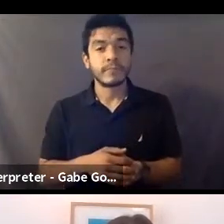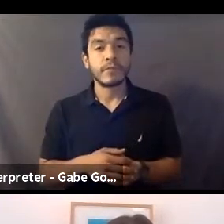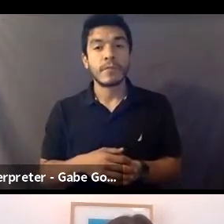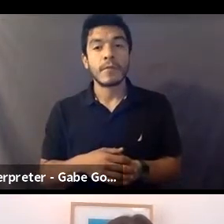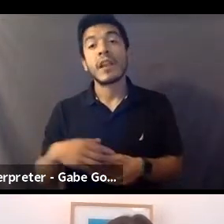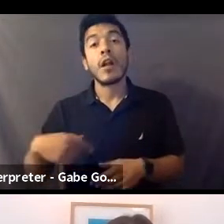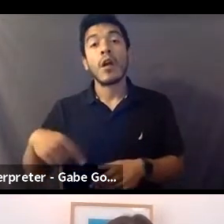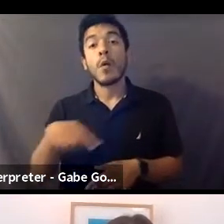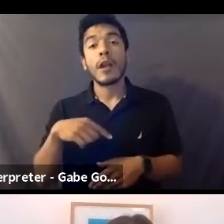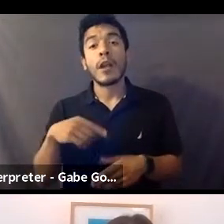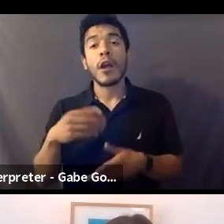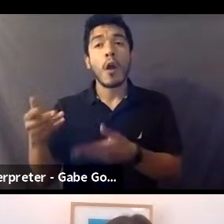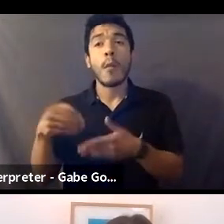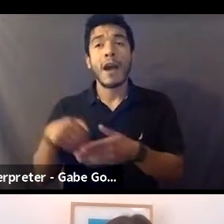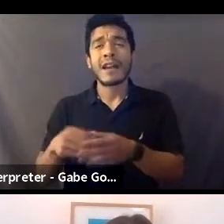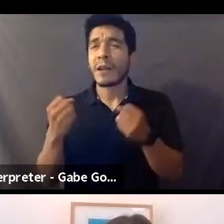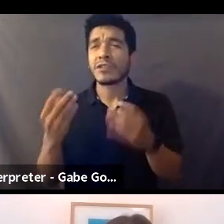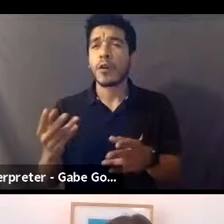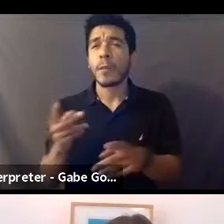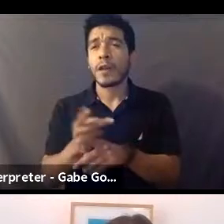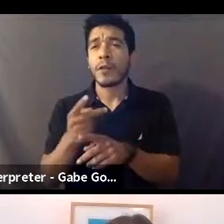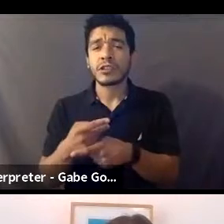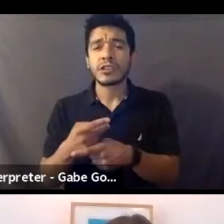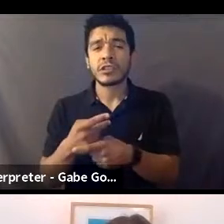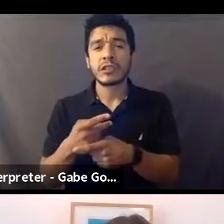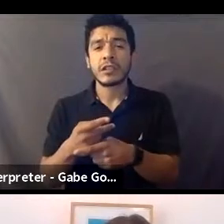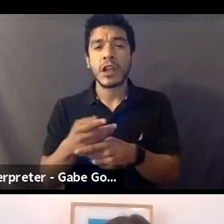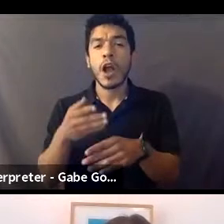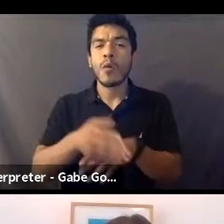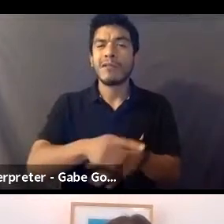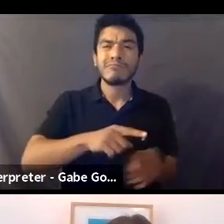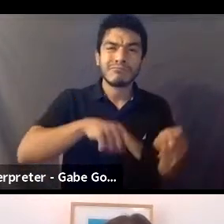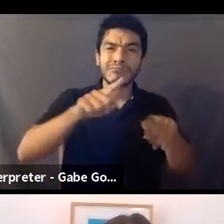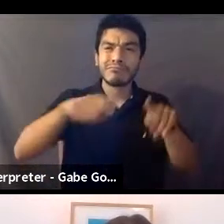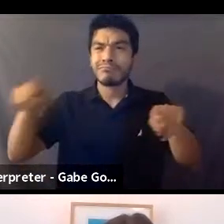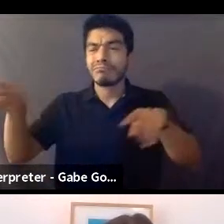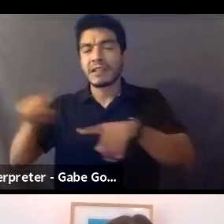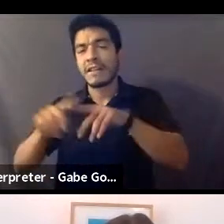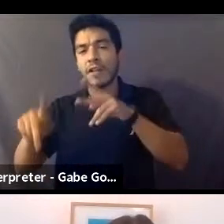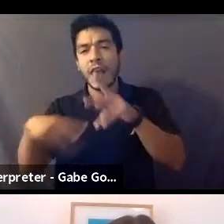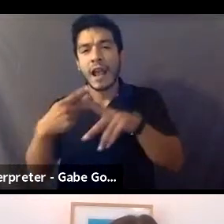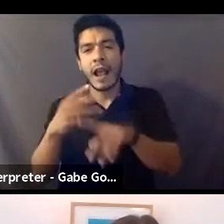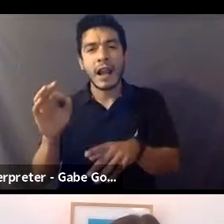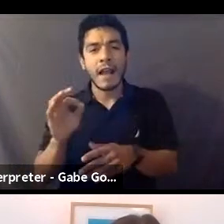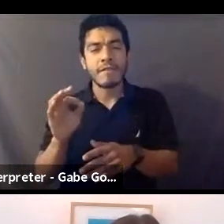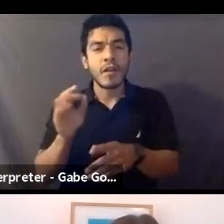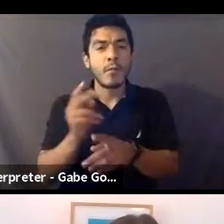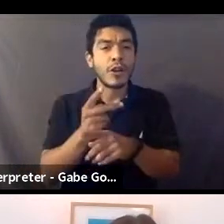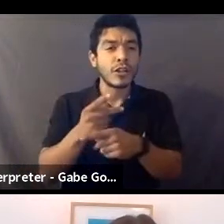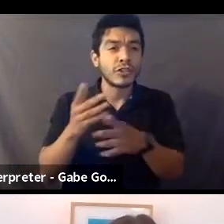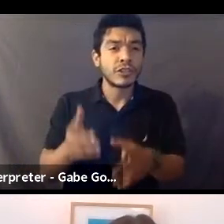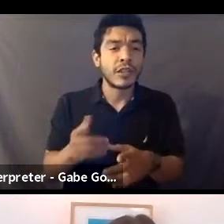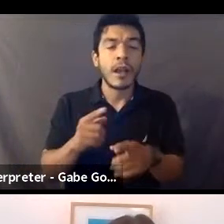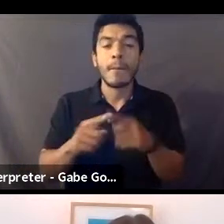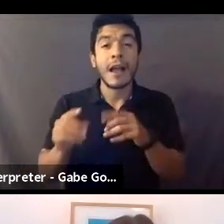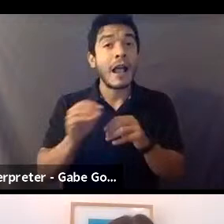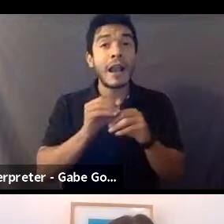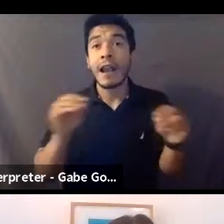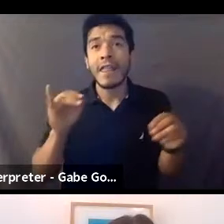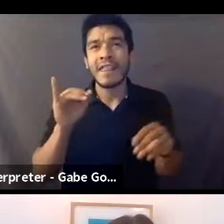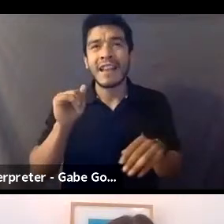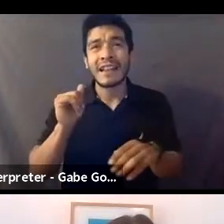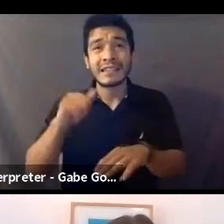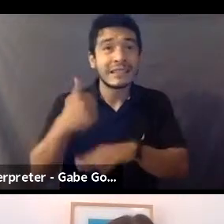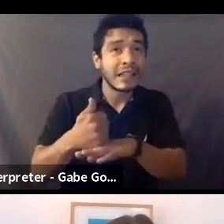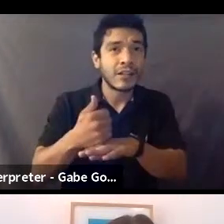so many, uh, productions and across the spectrum of different types of productions. However, nothing is mandated right